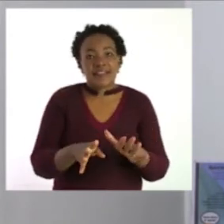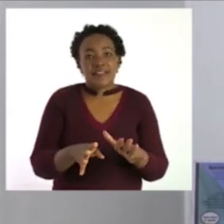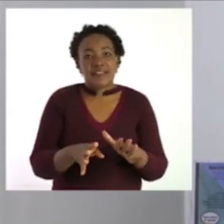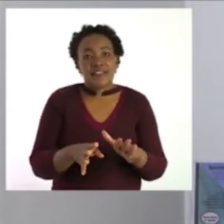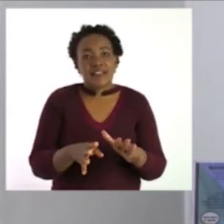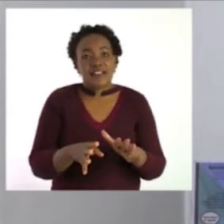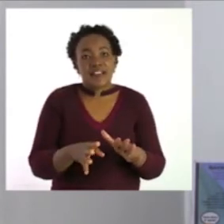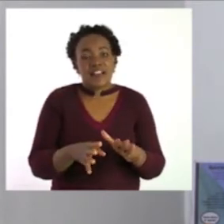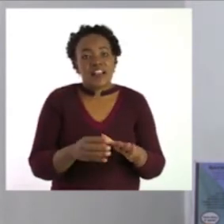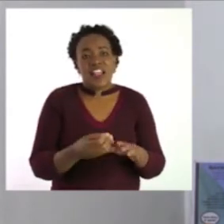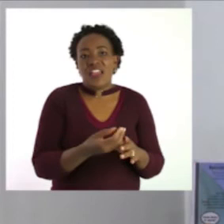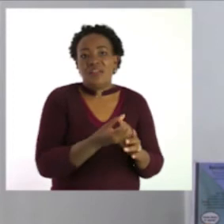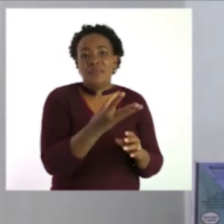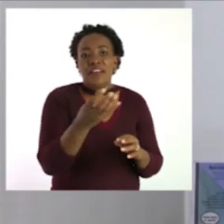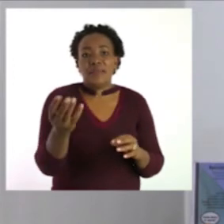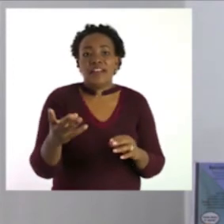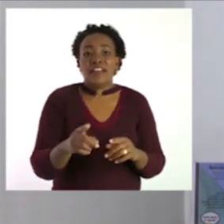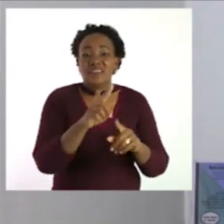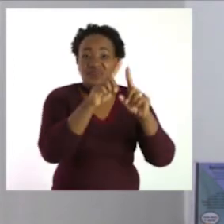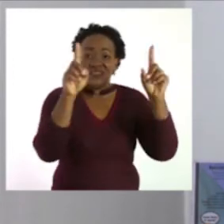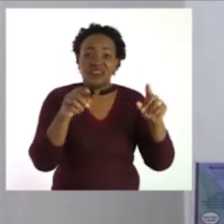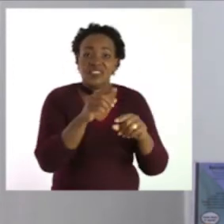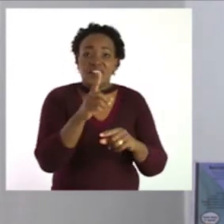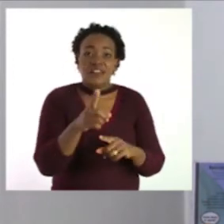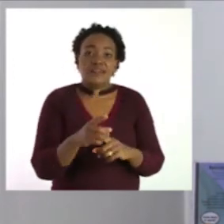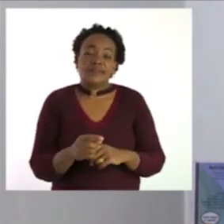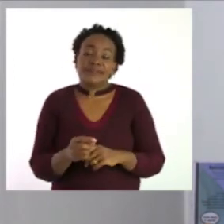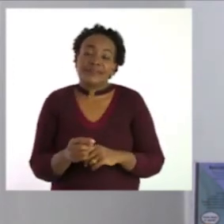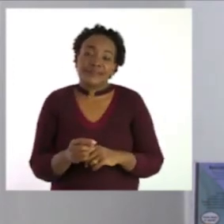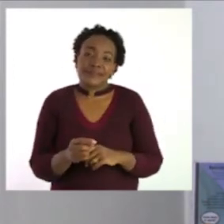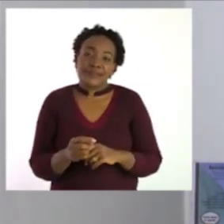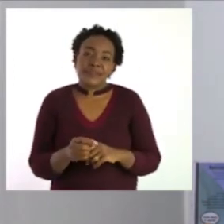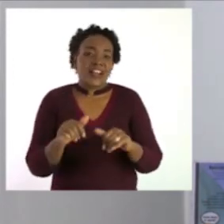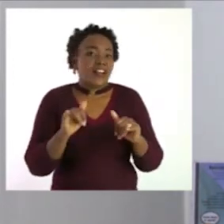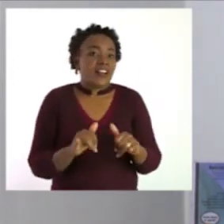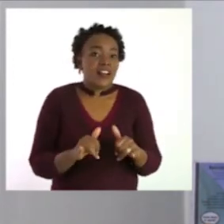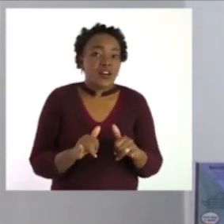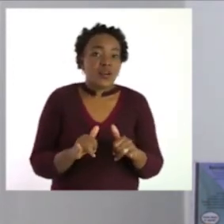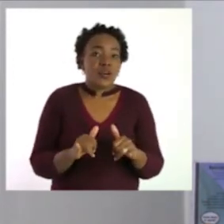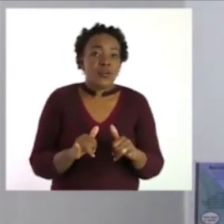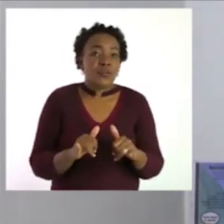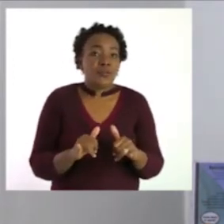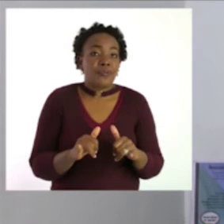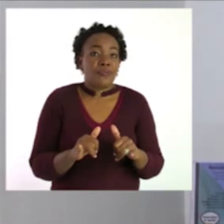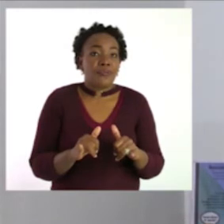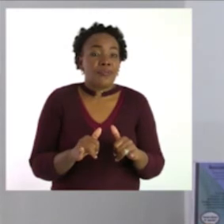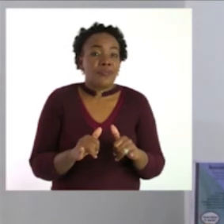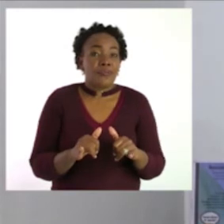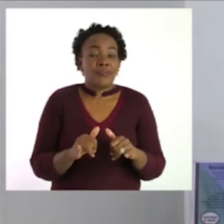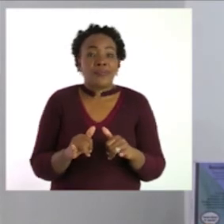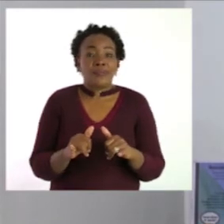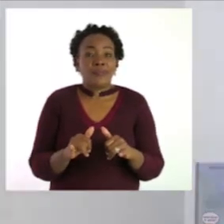all the other verbs listed there now this is what we are going to do